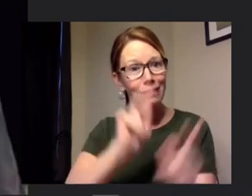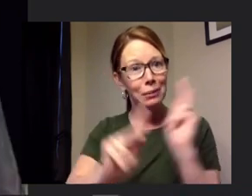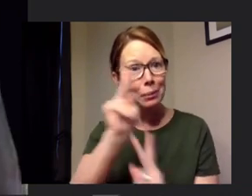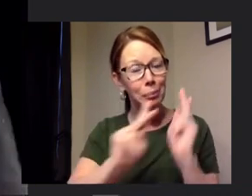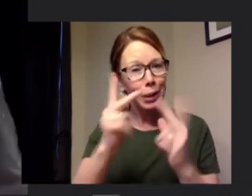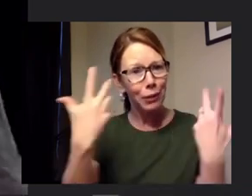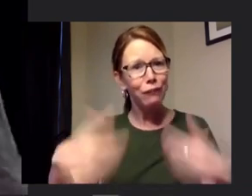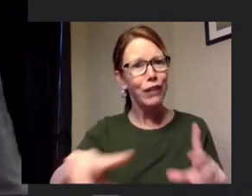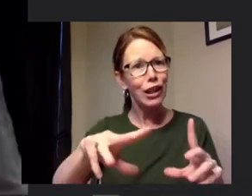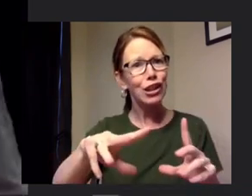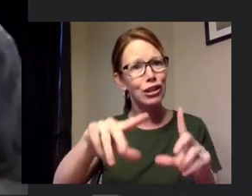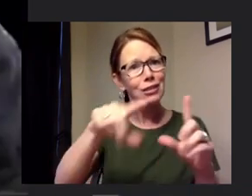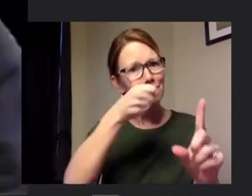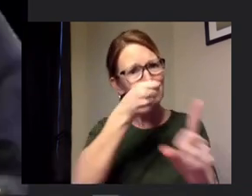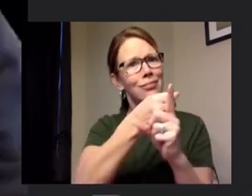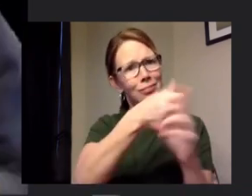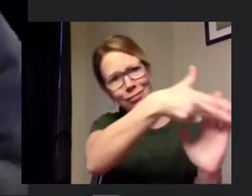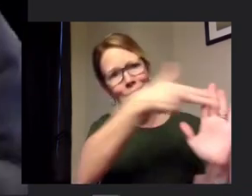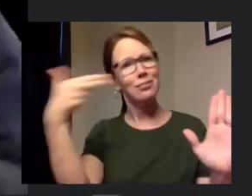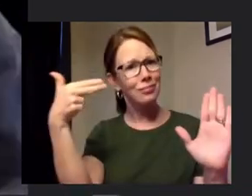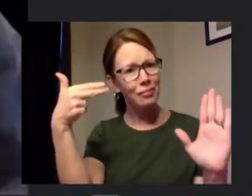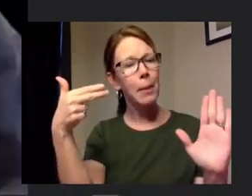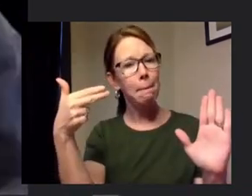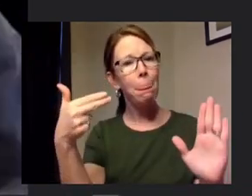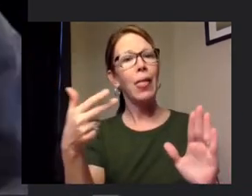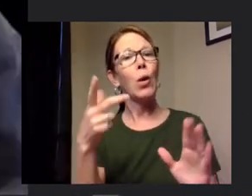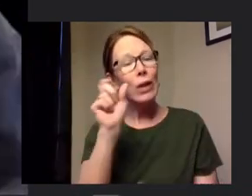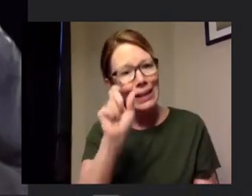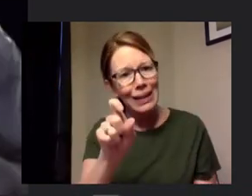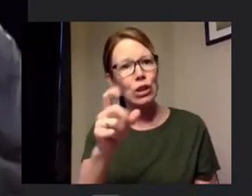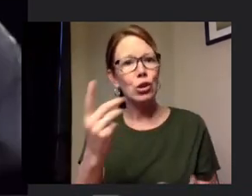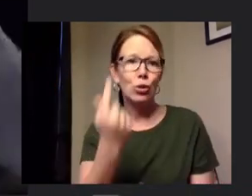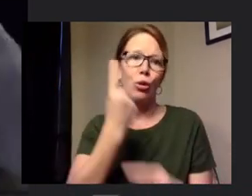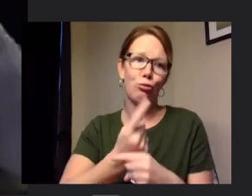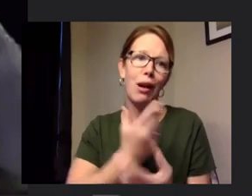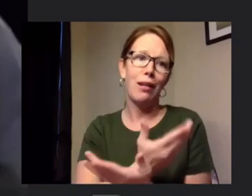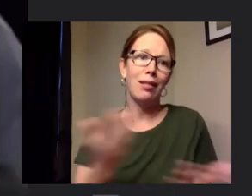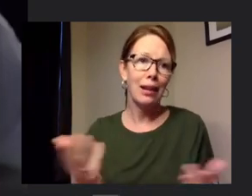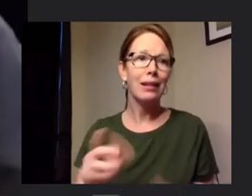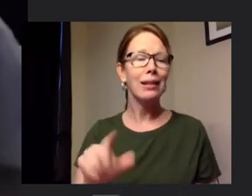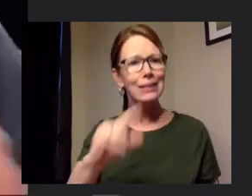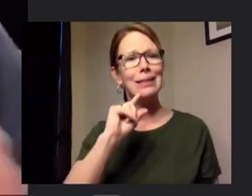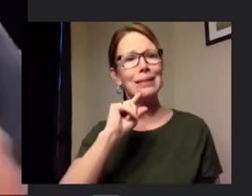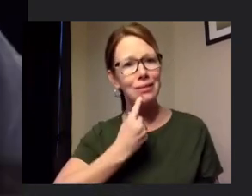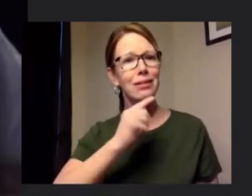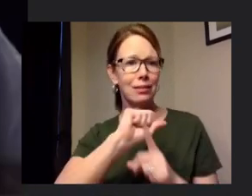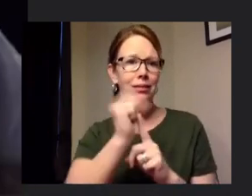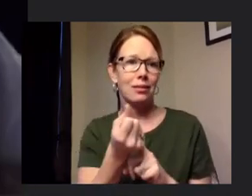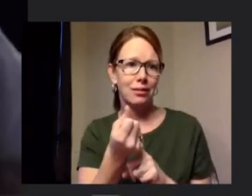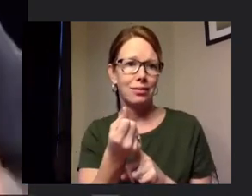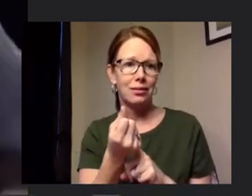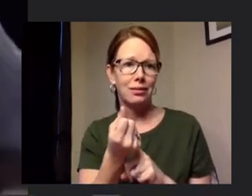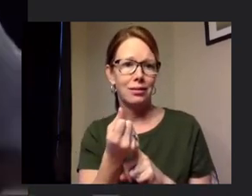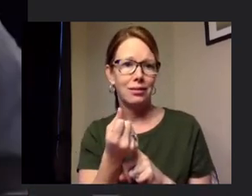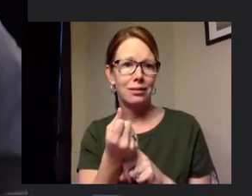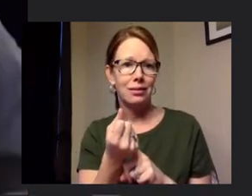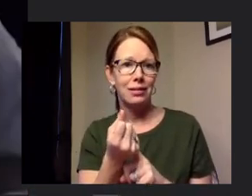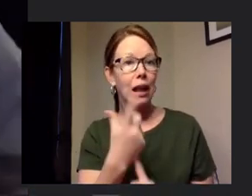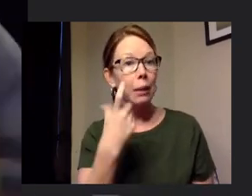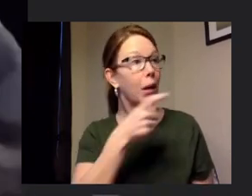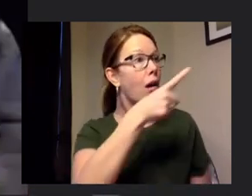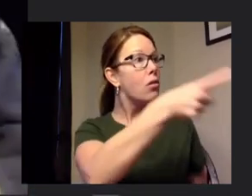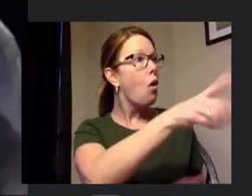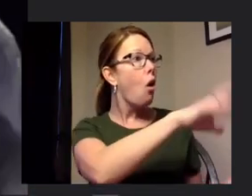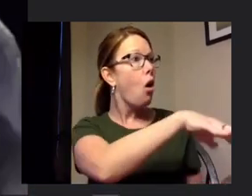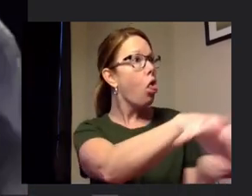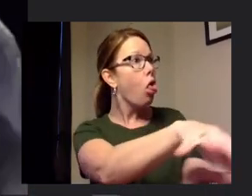bigger so we need you to do the right thing and take this seriously just because some people aren't doesn't mean you shouldn't